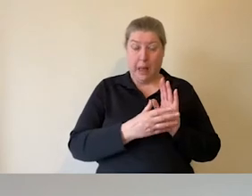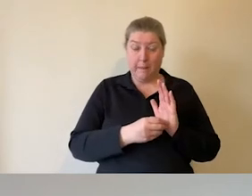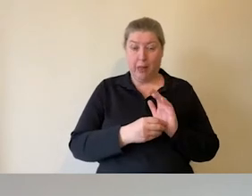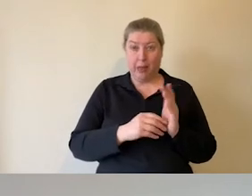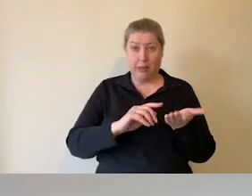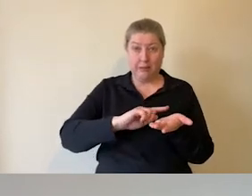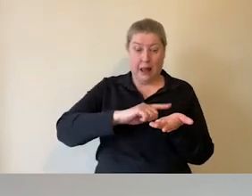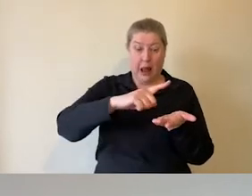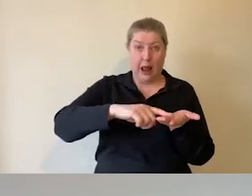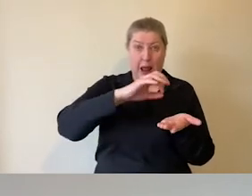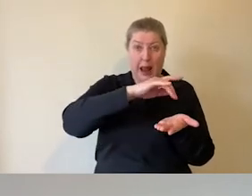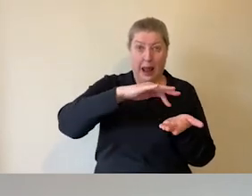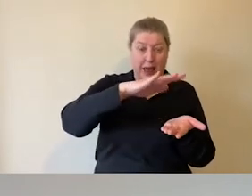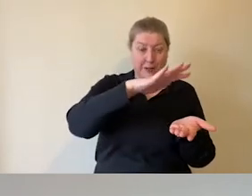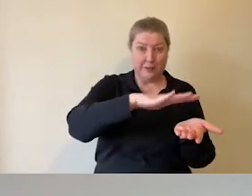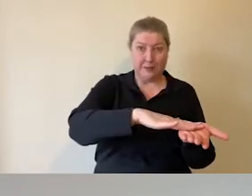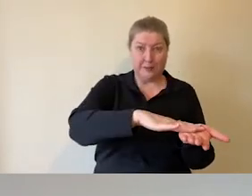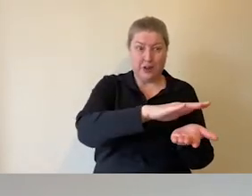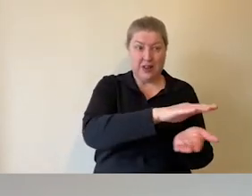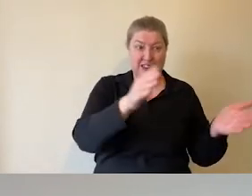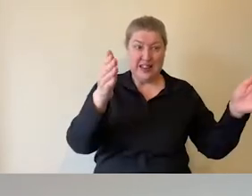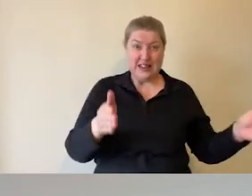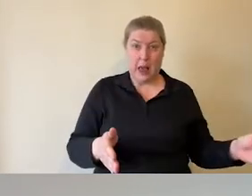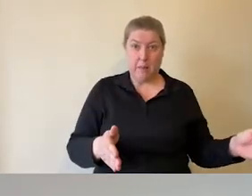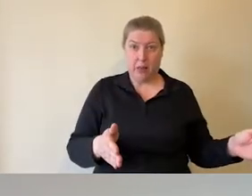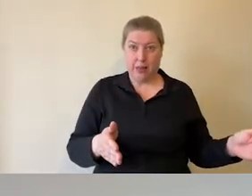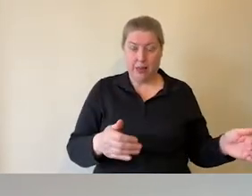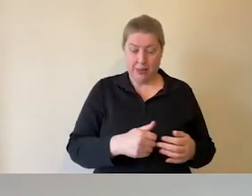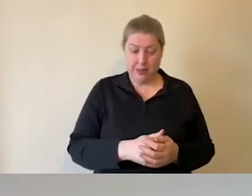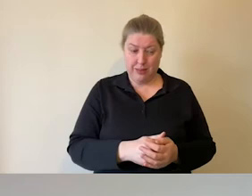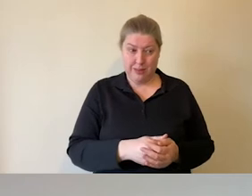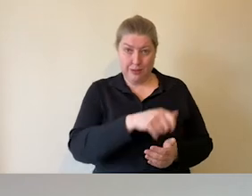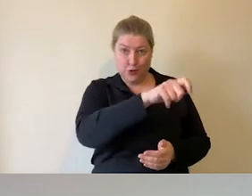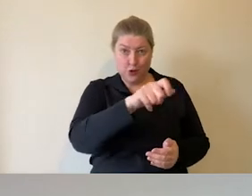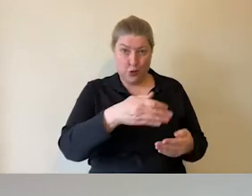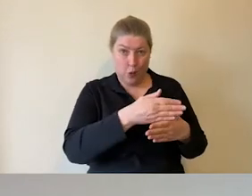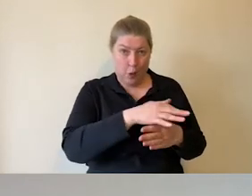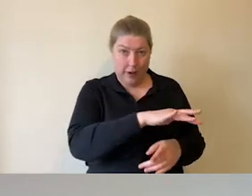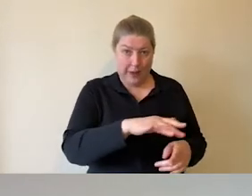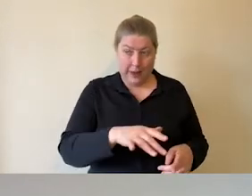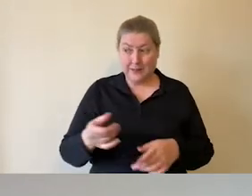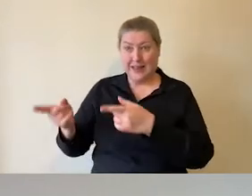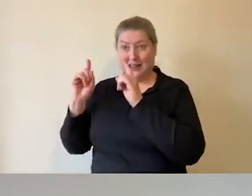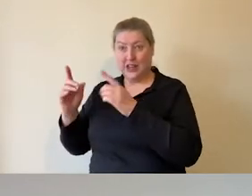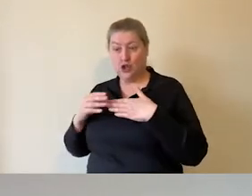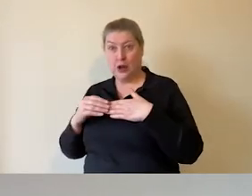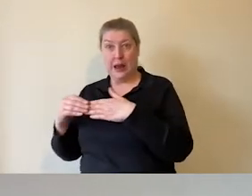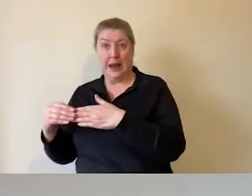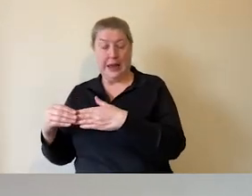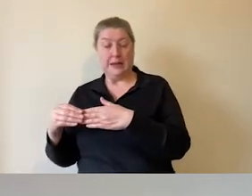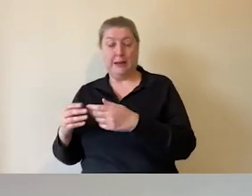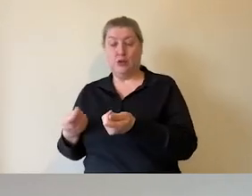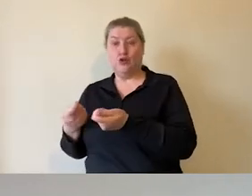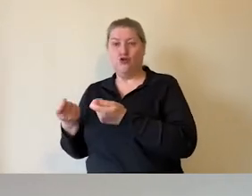light button on the table where the student is working. The teacher leading the session has the